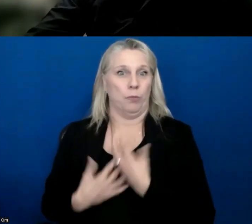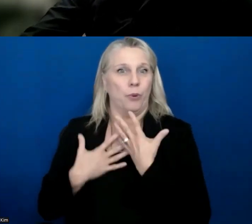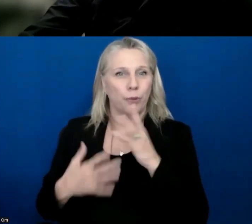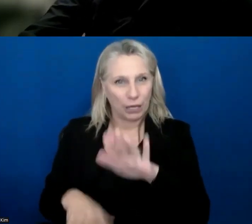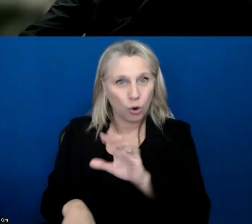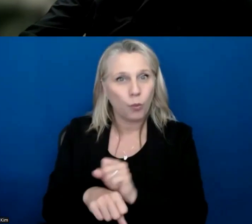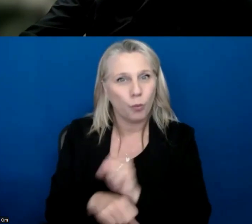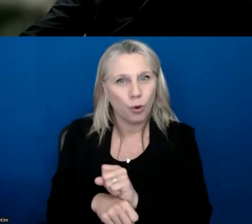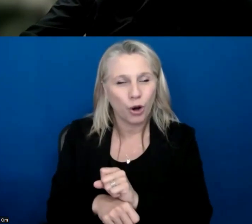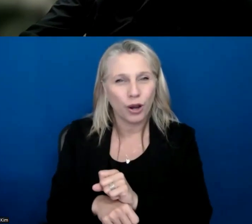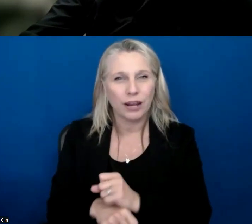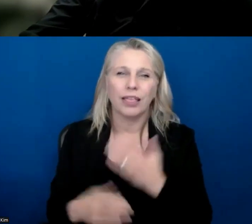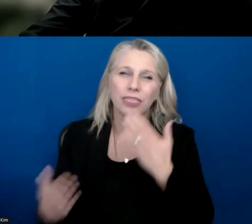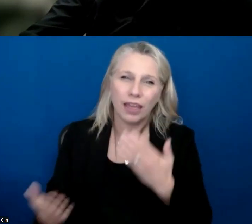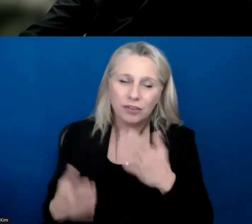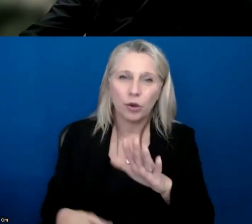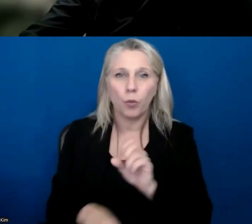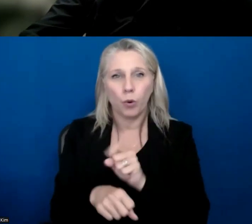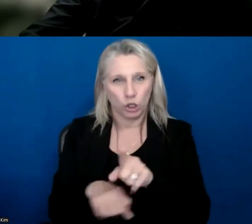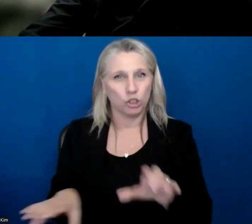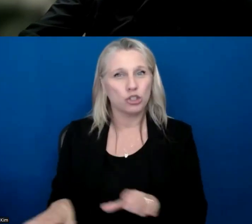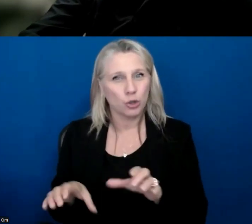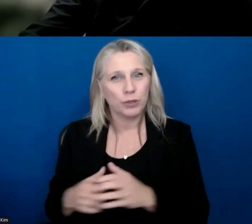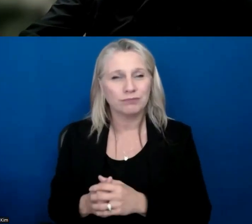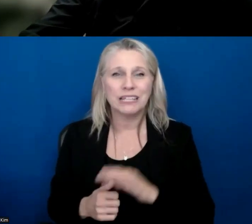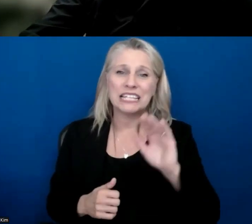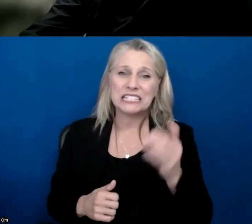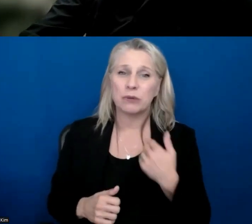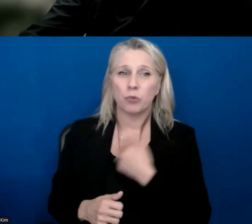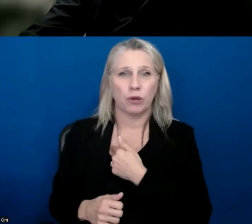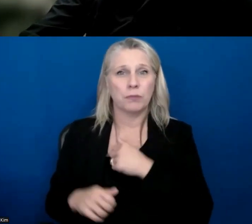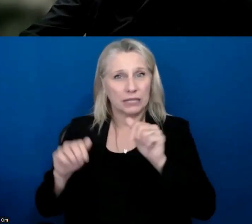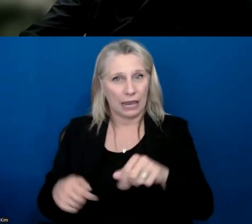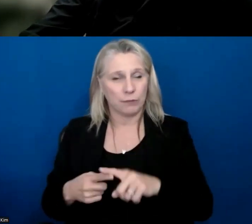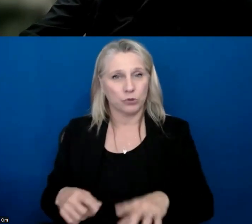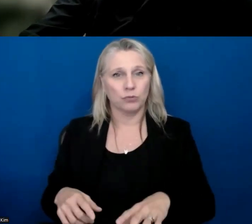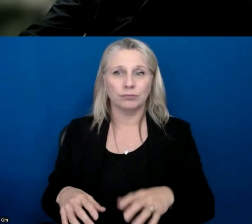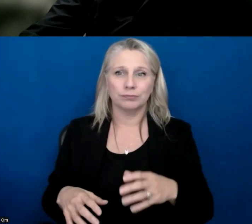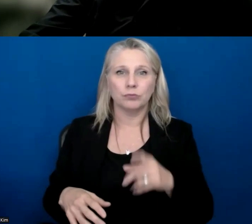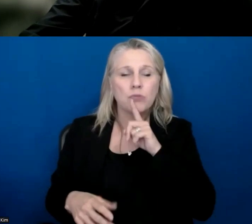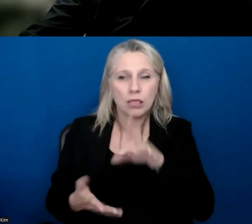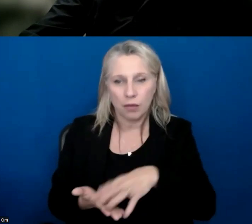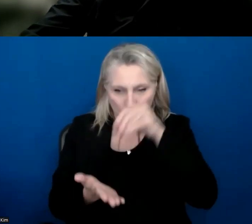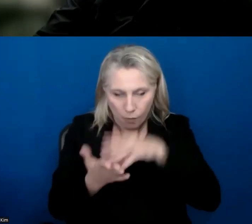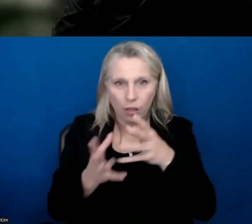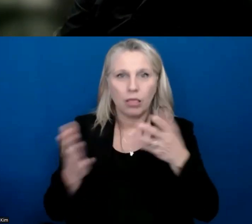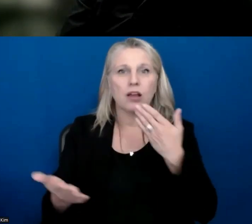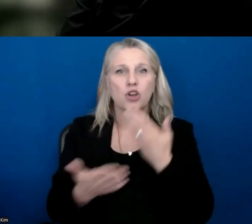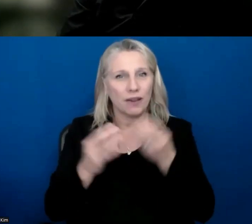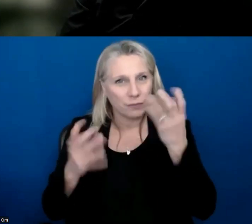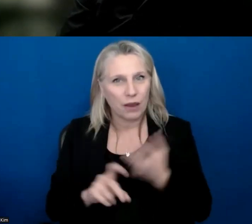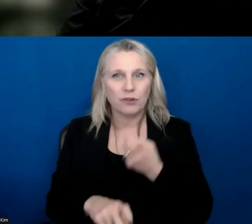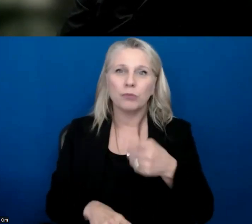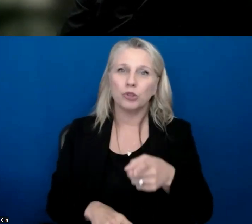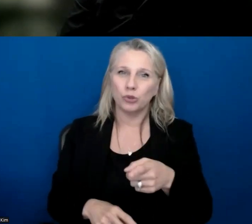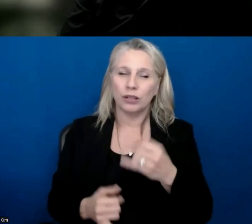um, and thanking you for the work that you're doing. And it seems like we've all been able to take a lot of really great information from you this